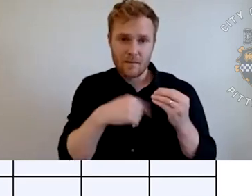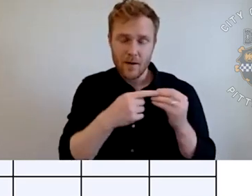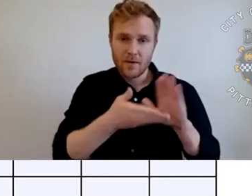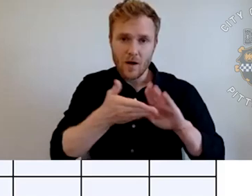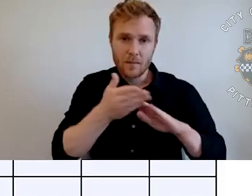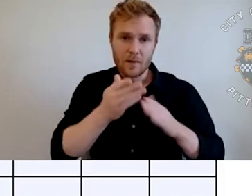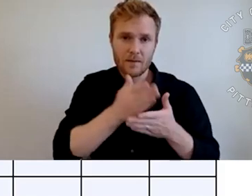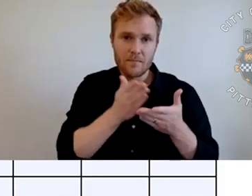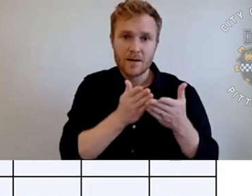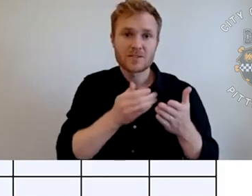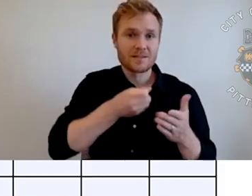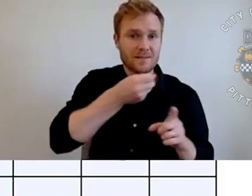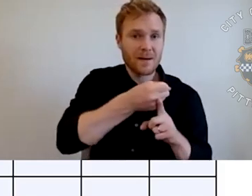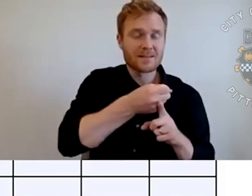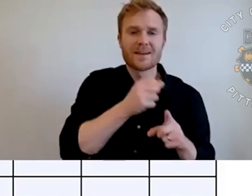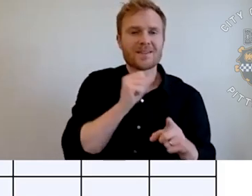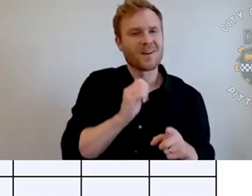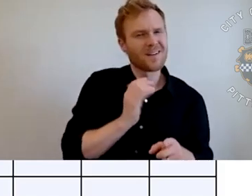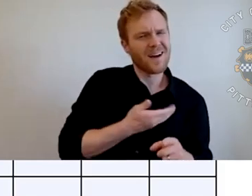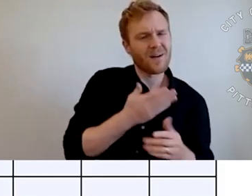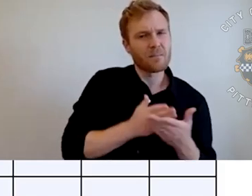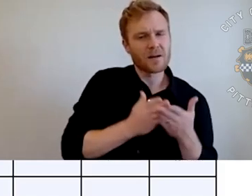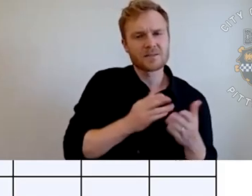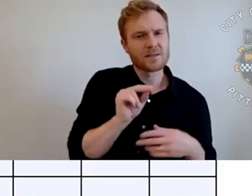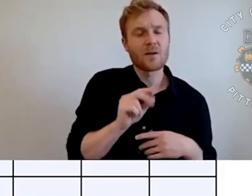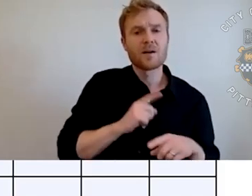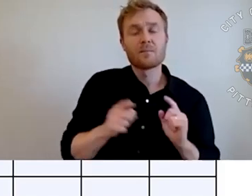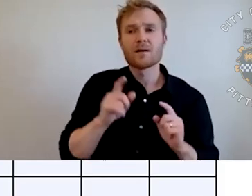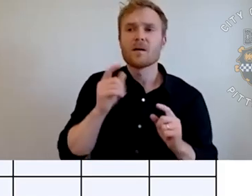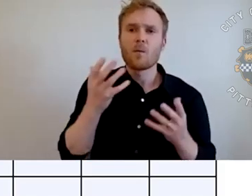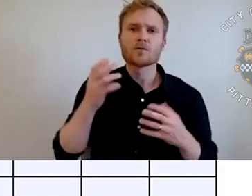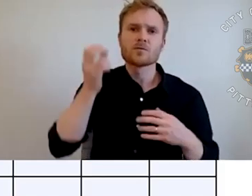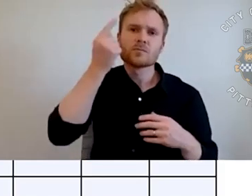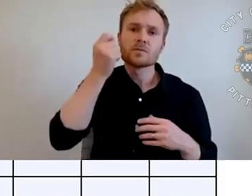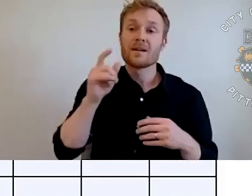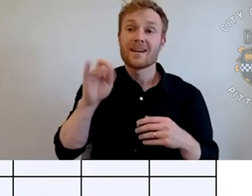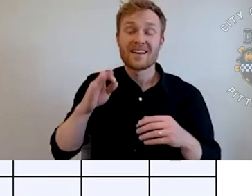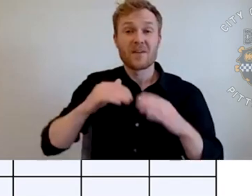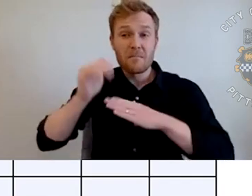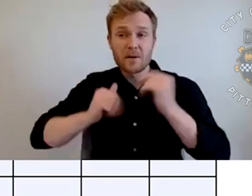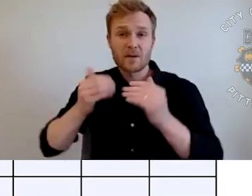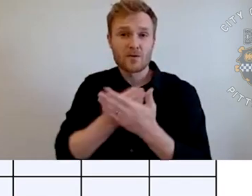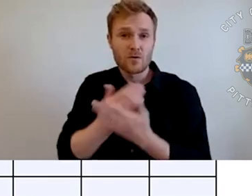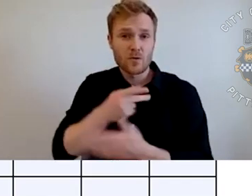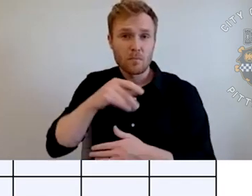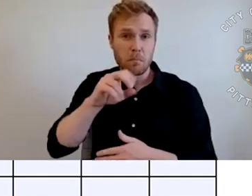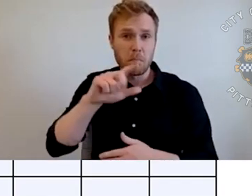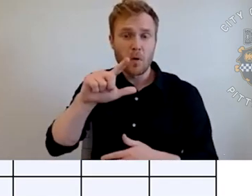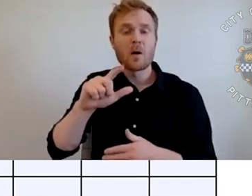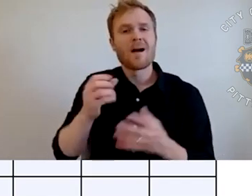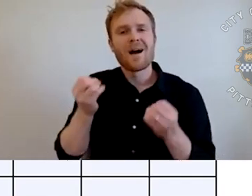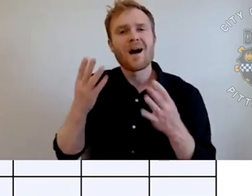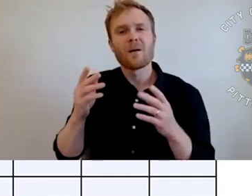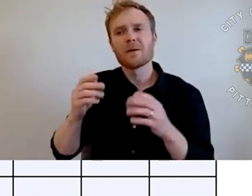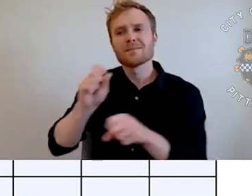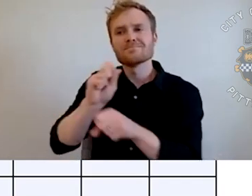we still want to understand that if we're building a brand new pool, what does the staffing need for that? And what would that do to the capital budget? On the other